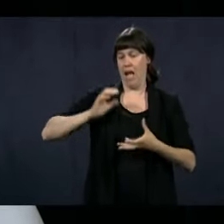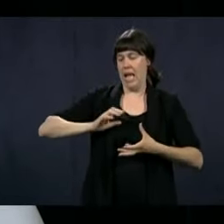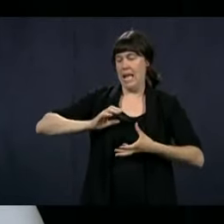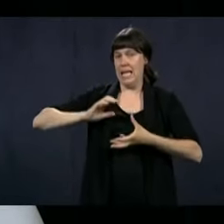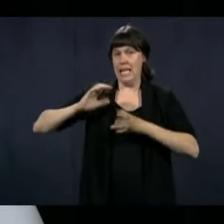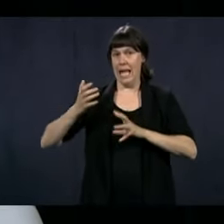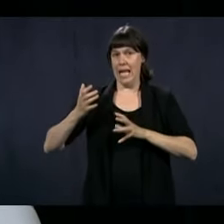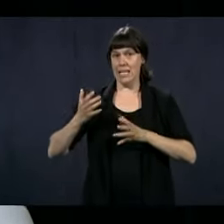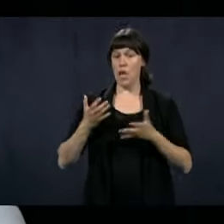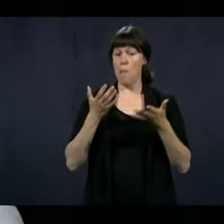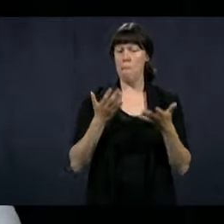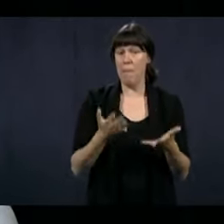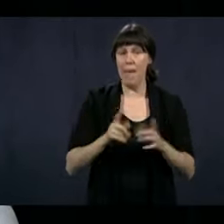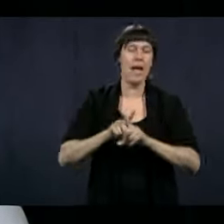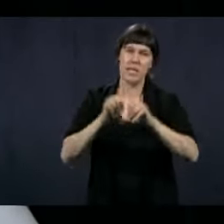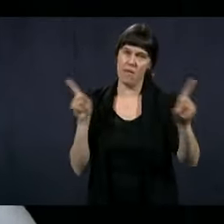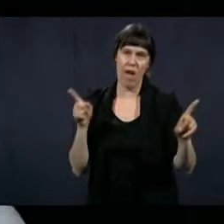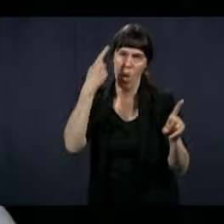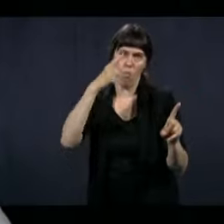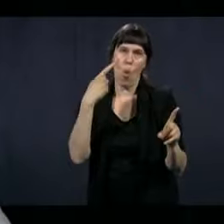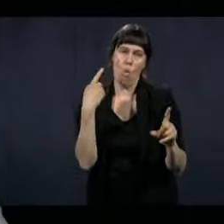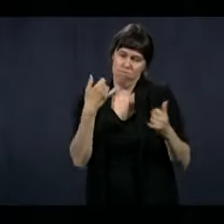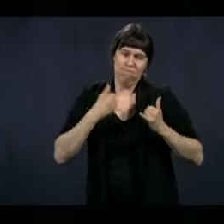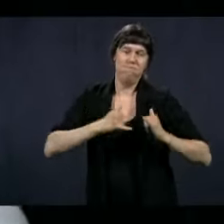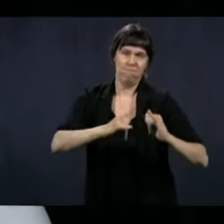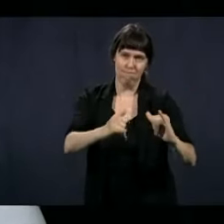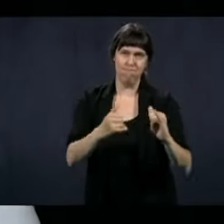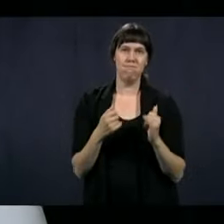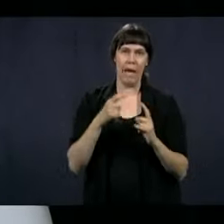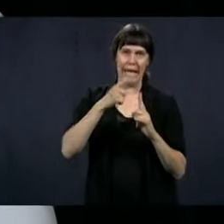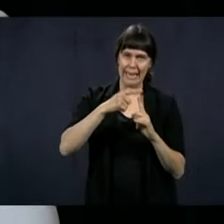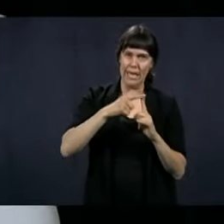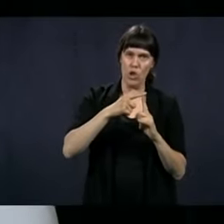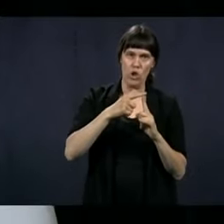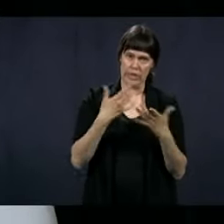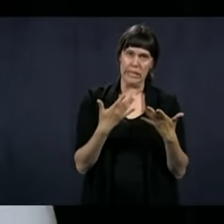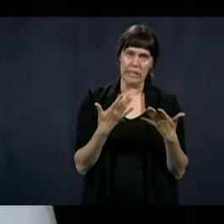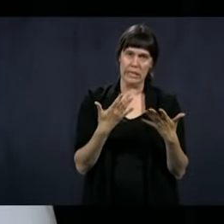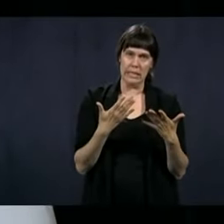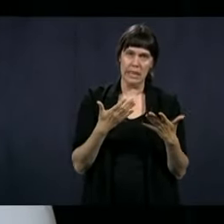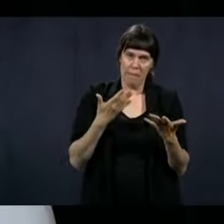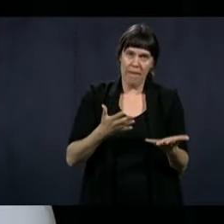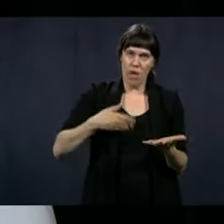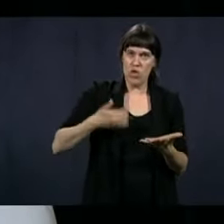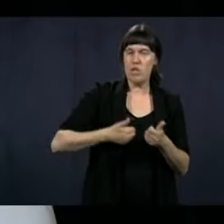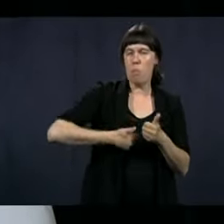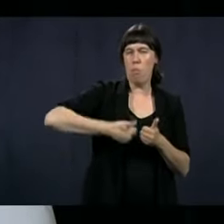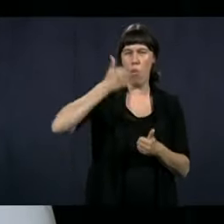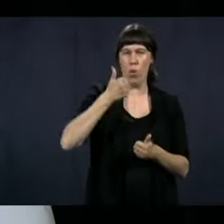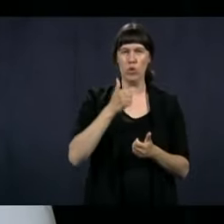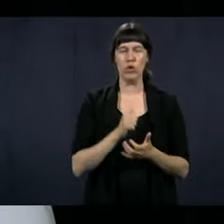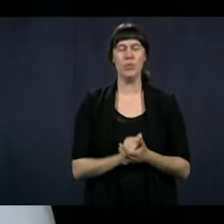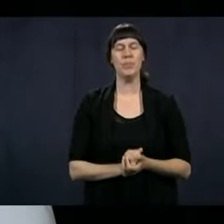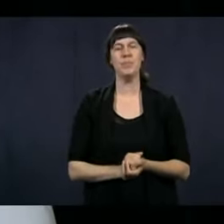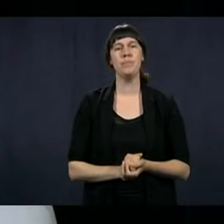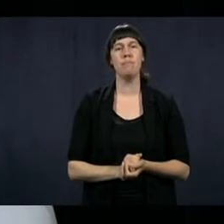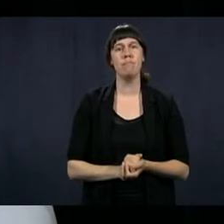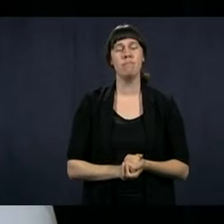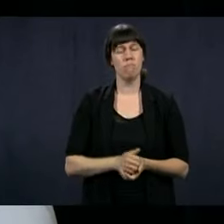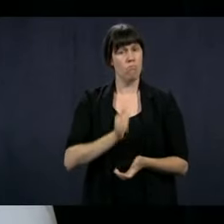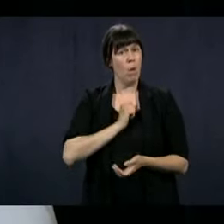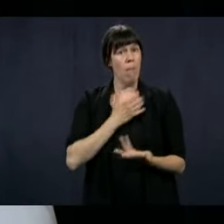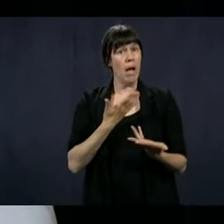to go back to what it used to be. This technological change is not finished, but it is certainly going